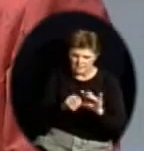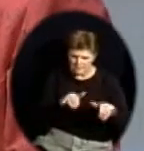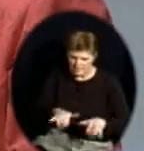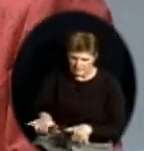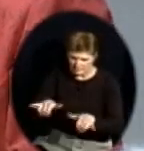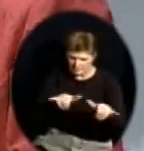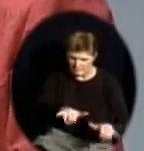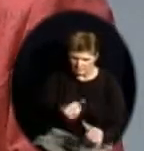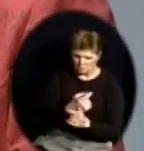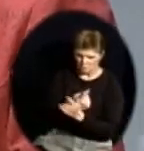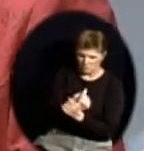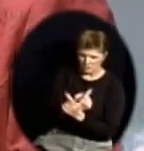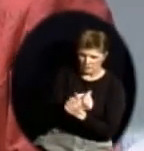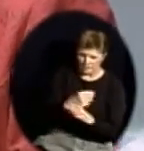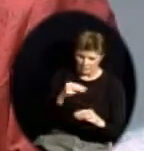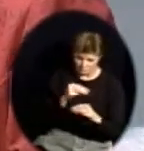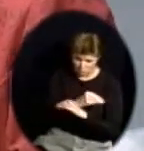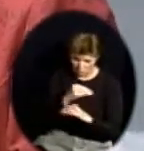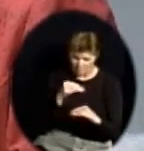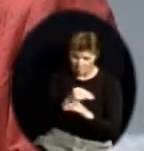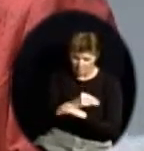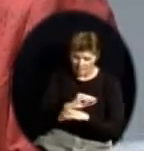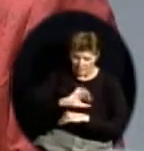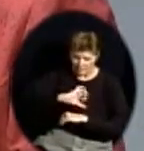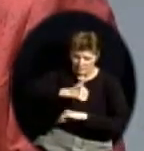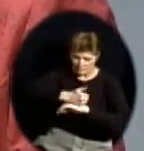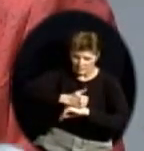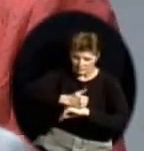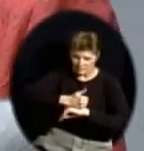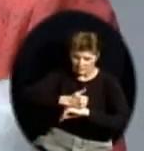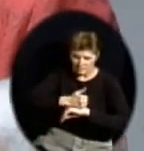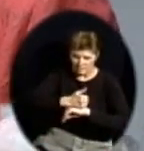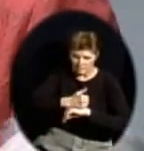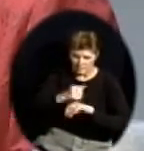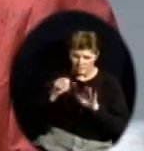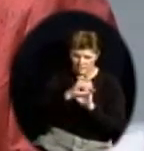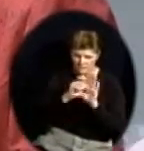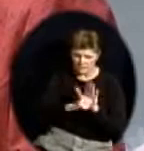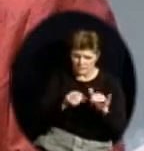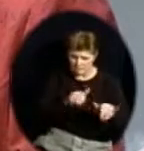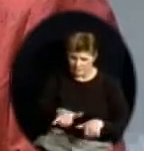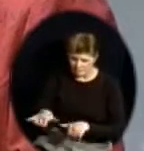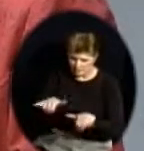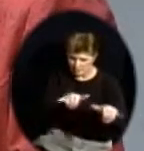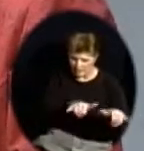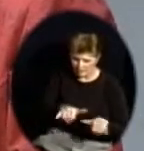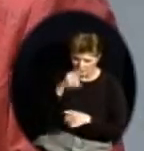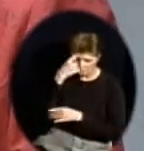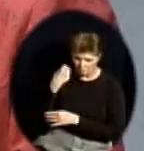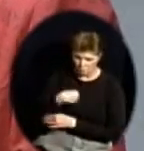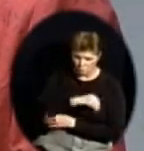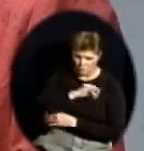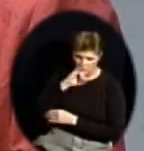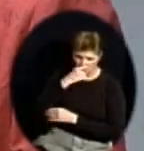curriculum. That math curriculum incorporated the new state standards, and those are the standards that our students would be tested on. Two years ago, a reading curriculum was